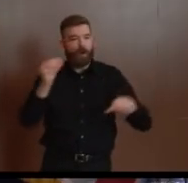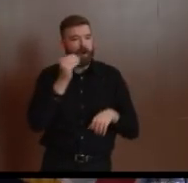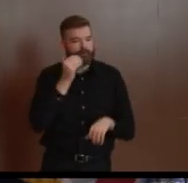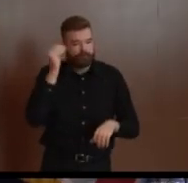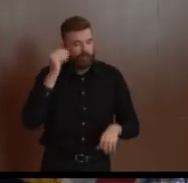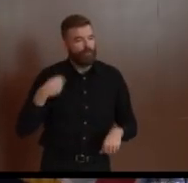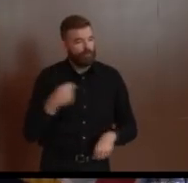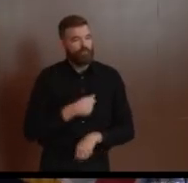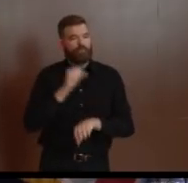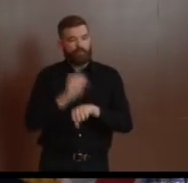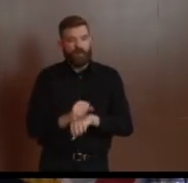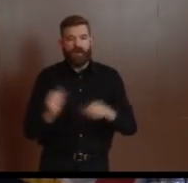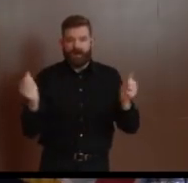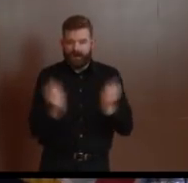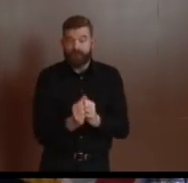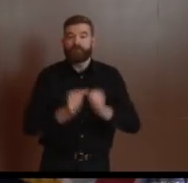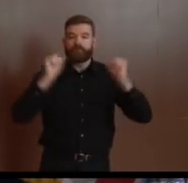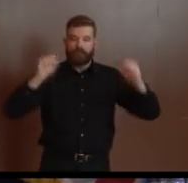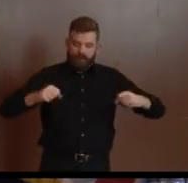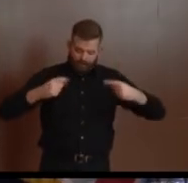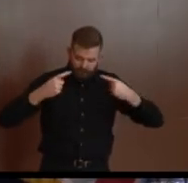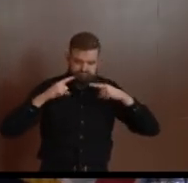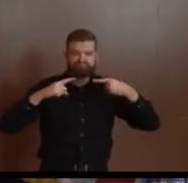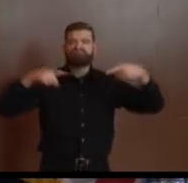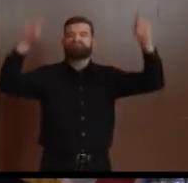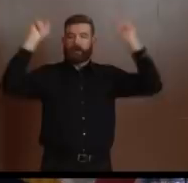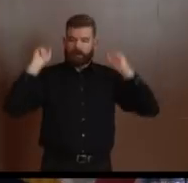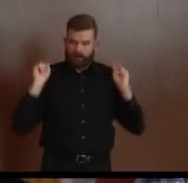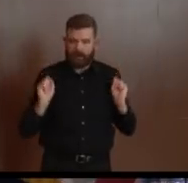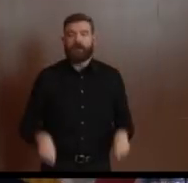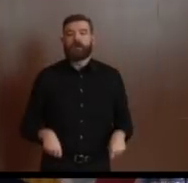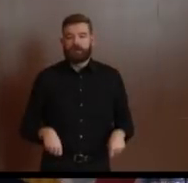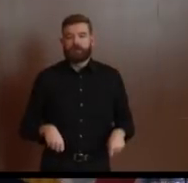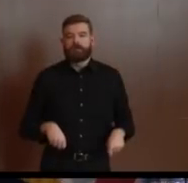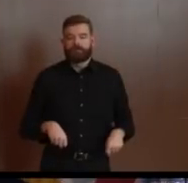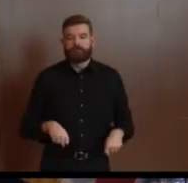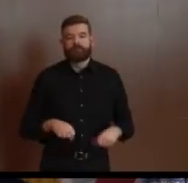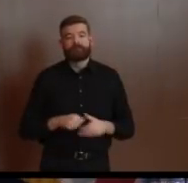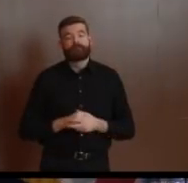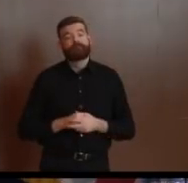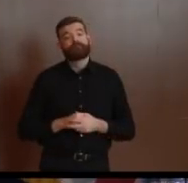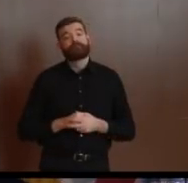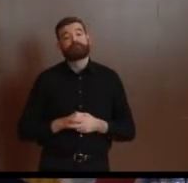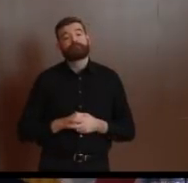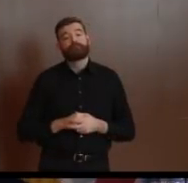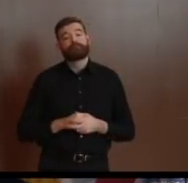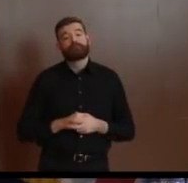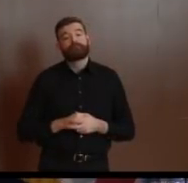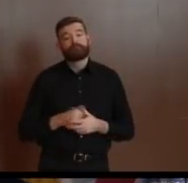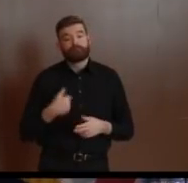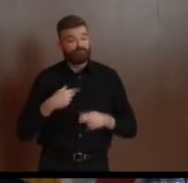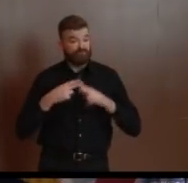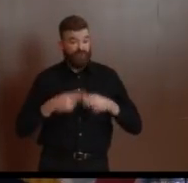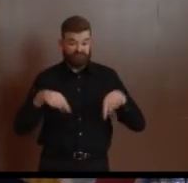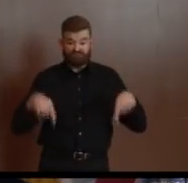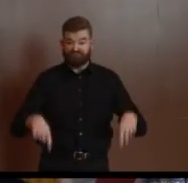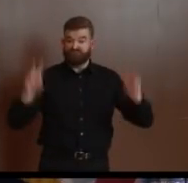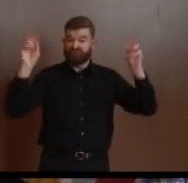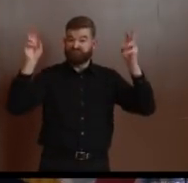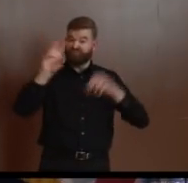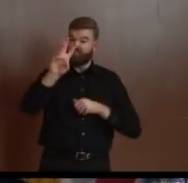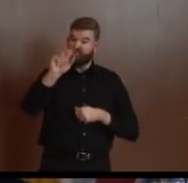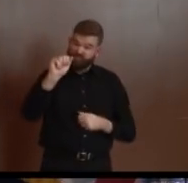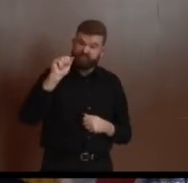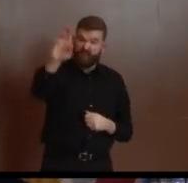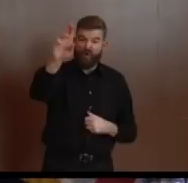several times over the past number of days, we are at war. And you win wars like World War II, not because you panic,